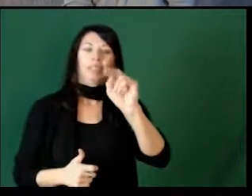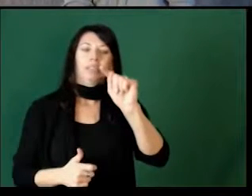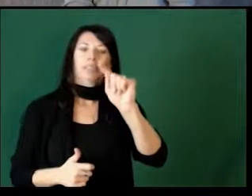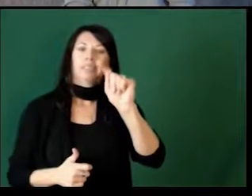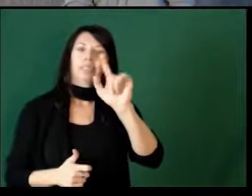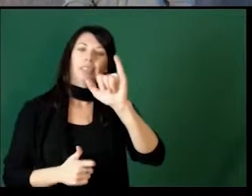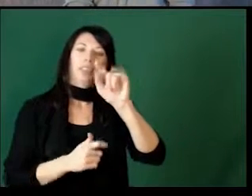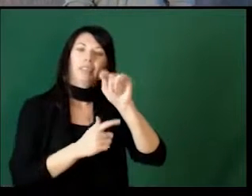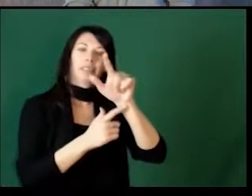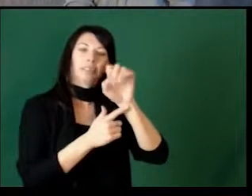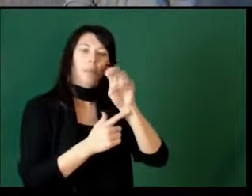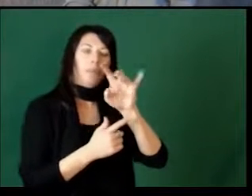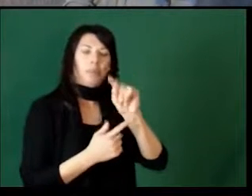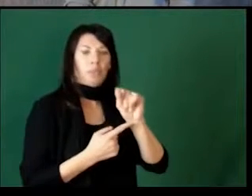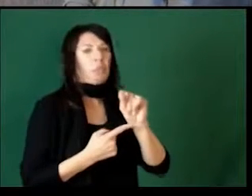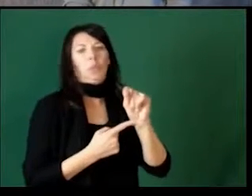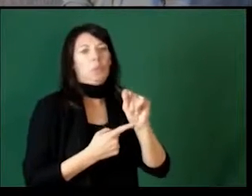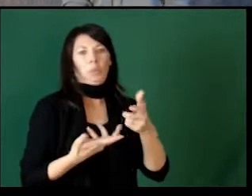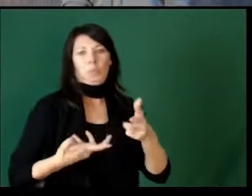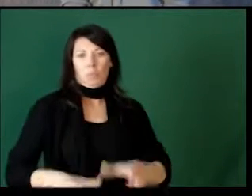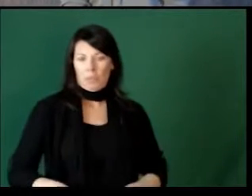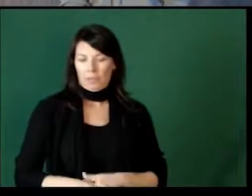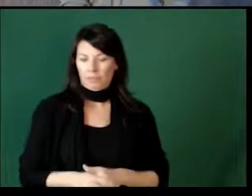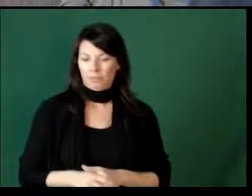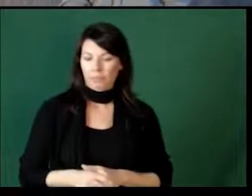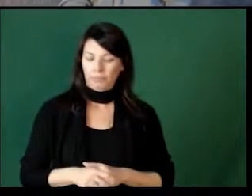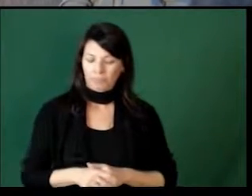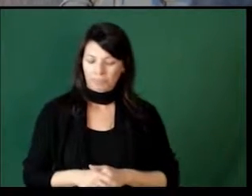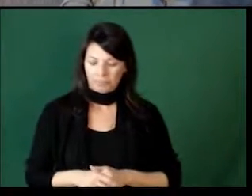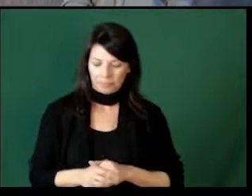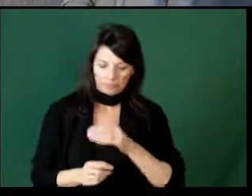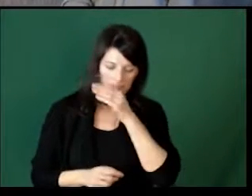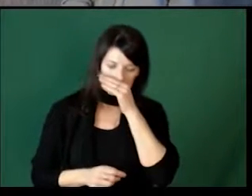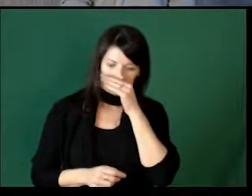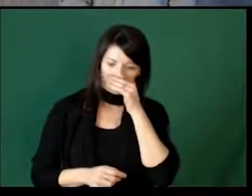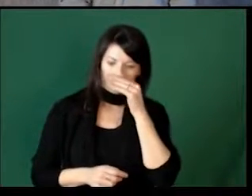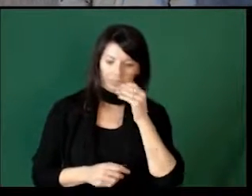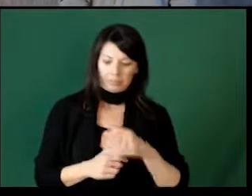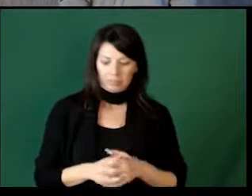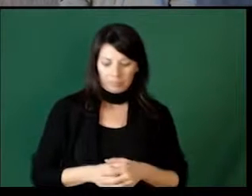You can also think about it as the responsibility that we as parents have